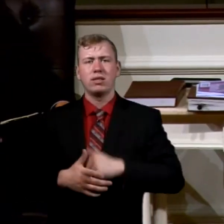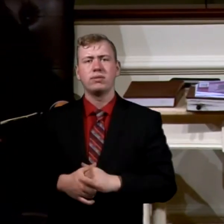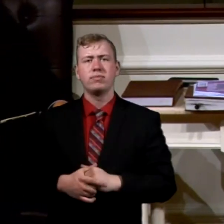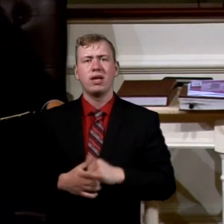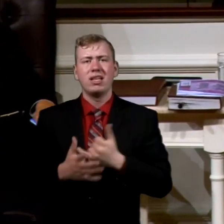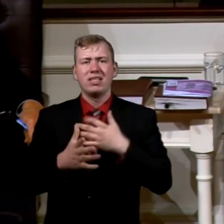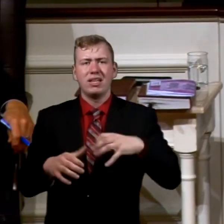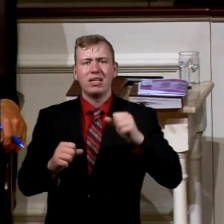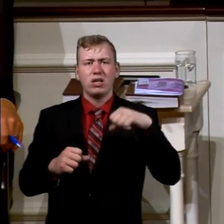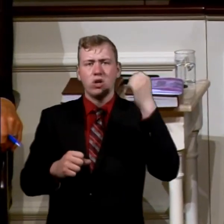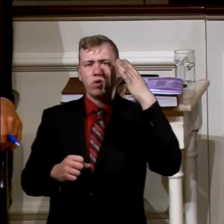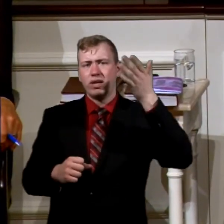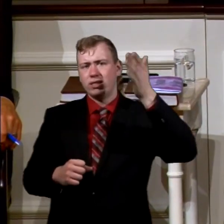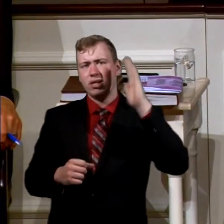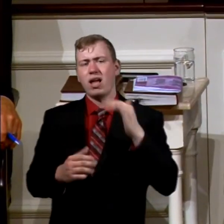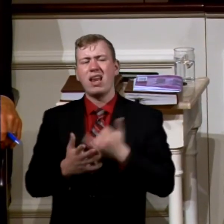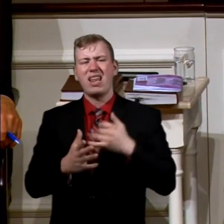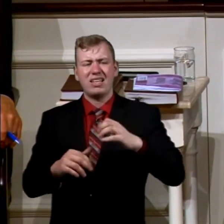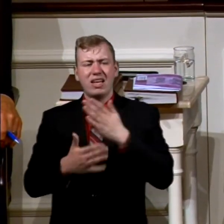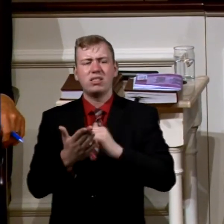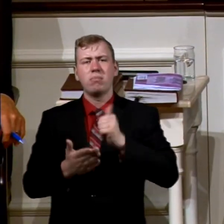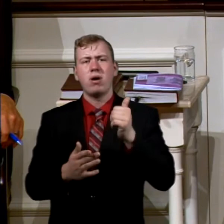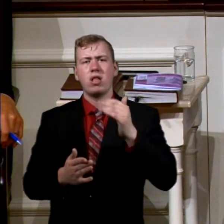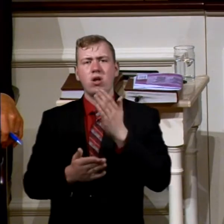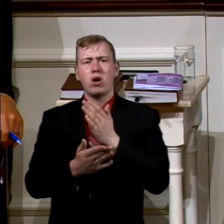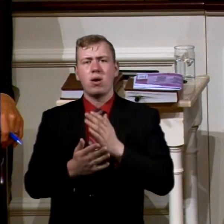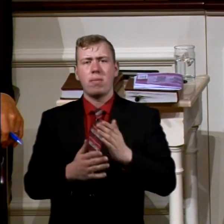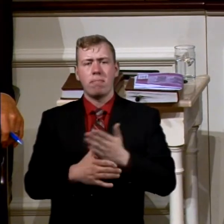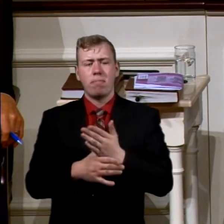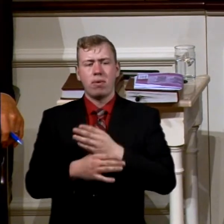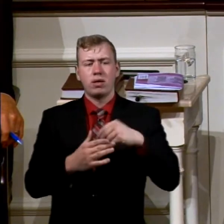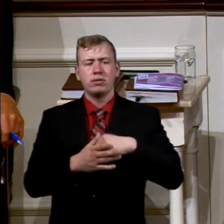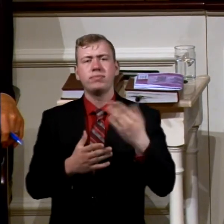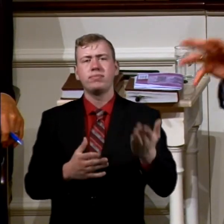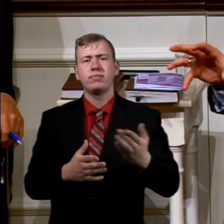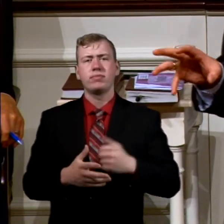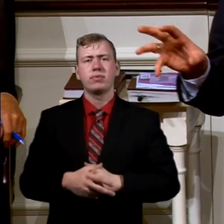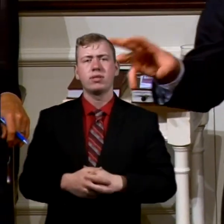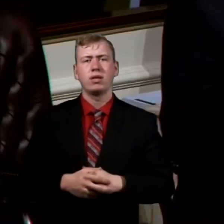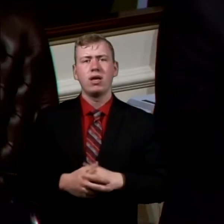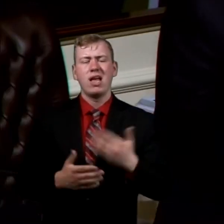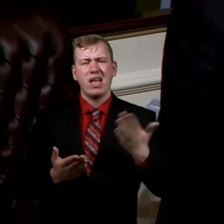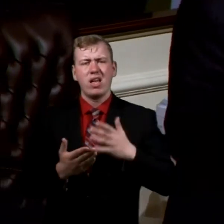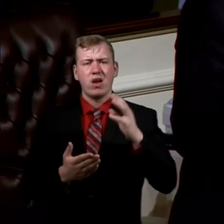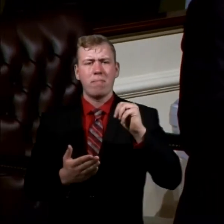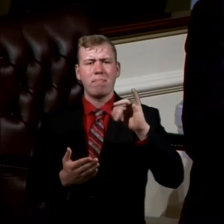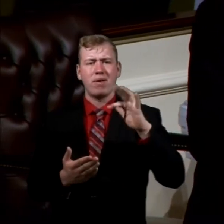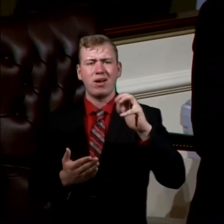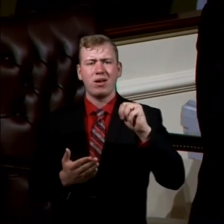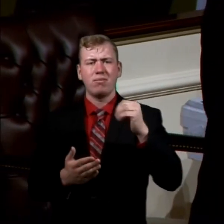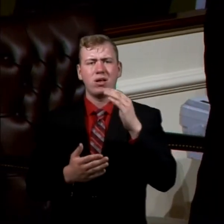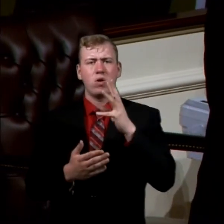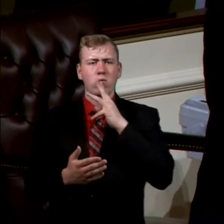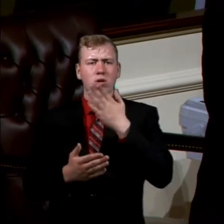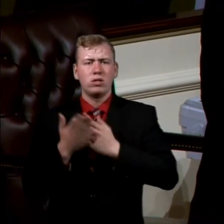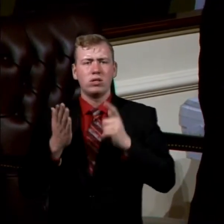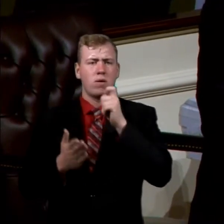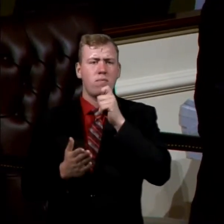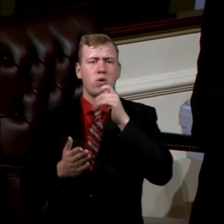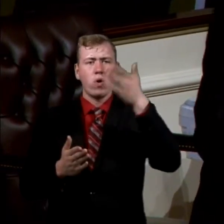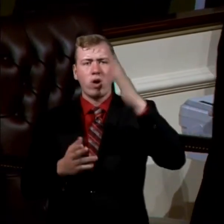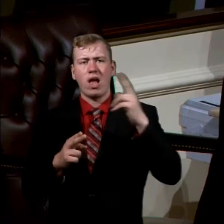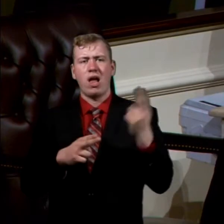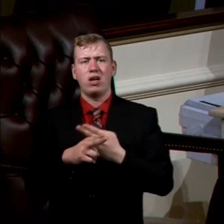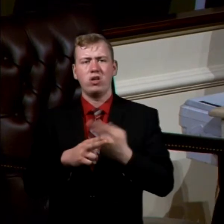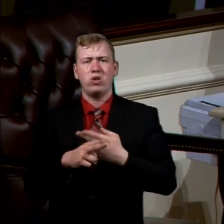grace of God. But it does take some other partners in there. And here, Miriam was someone who God used, an older sister,